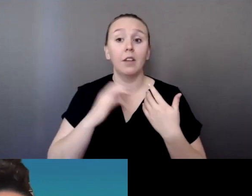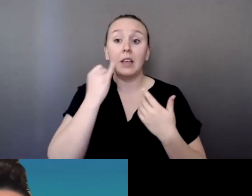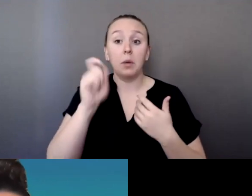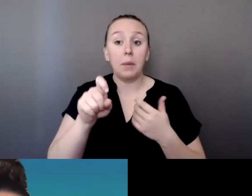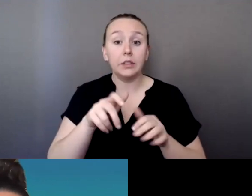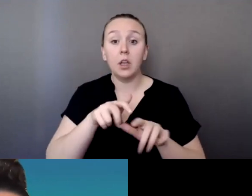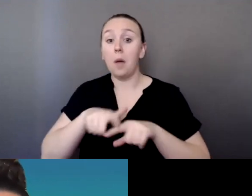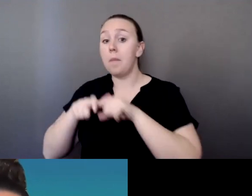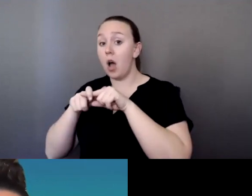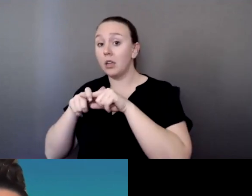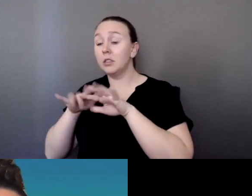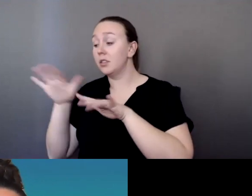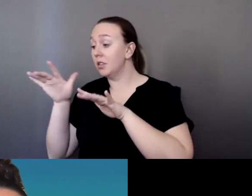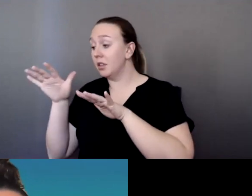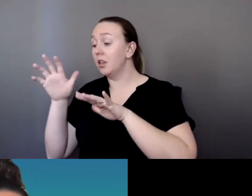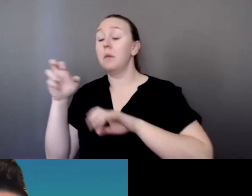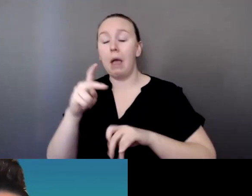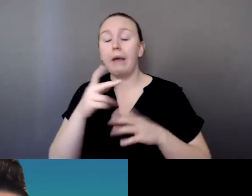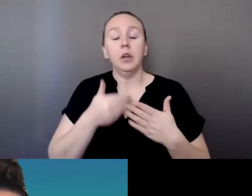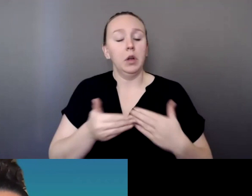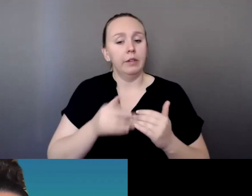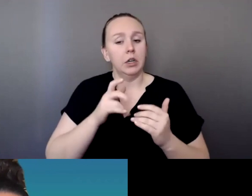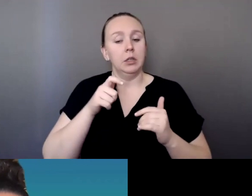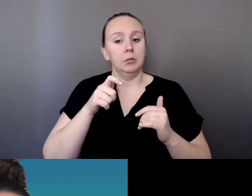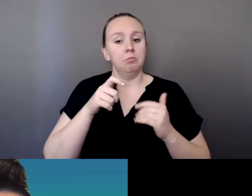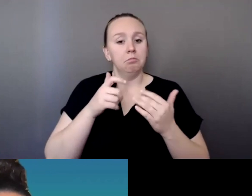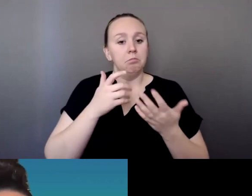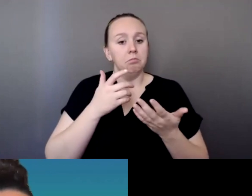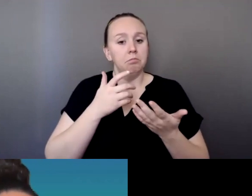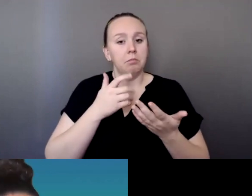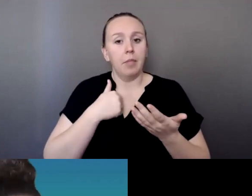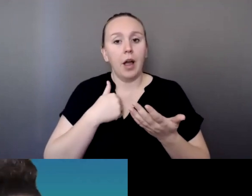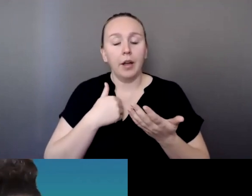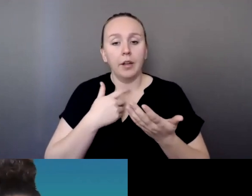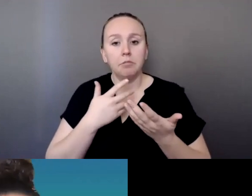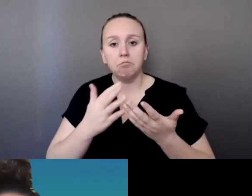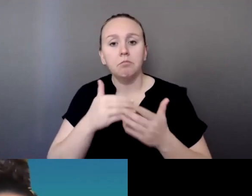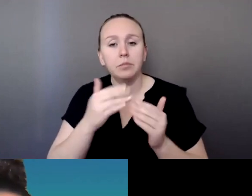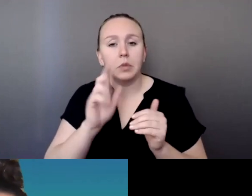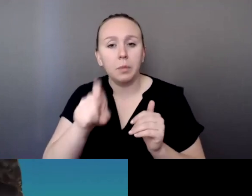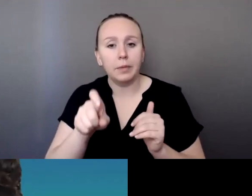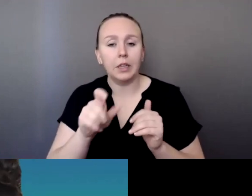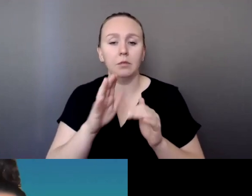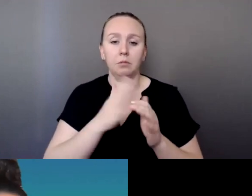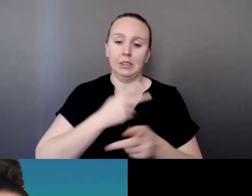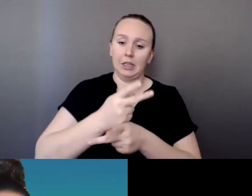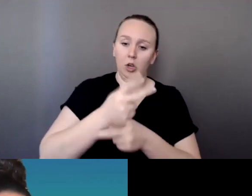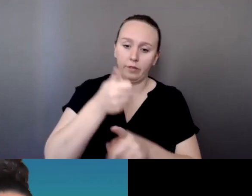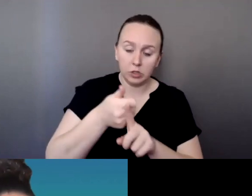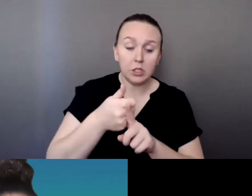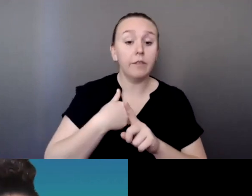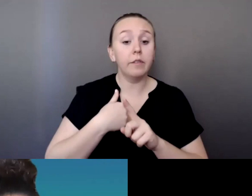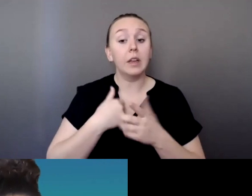These conversations are difficult, but I encourage you to do your best to stay with us. That being said, we may have some